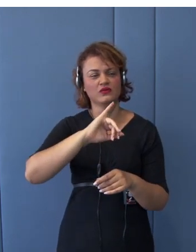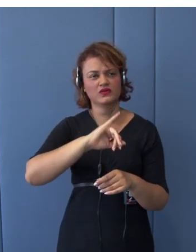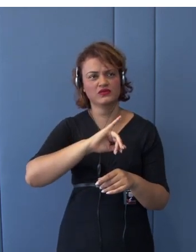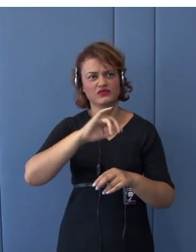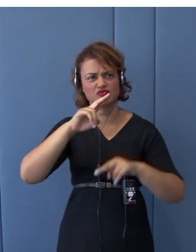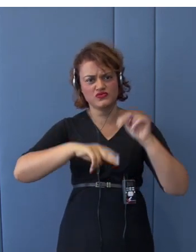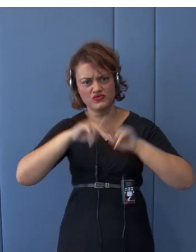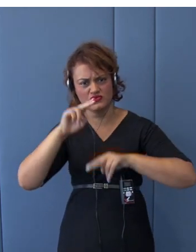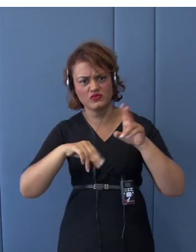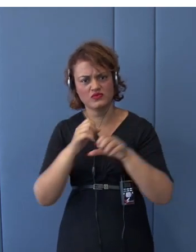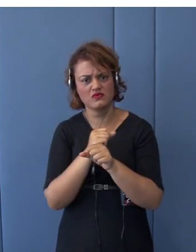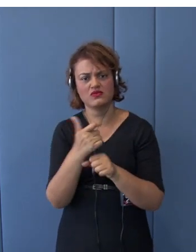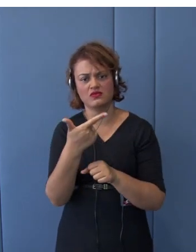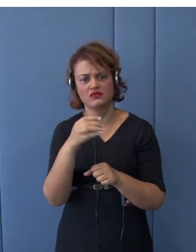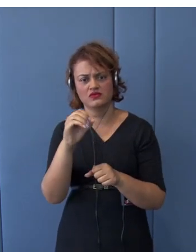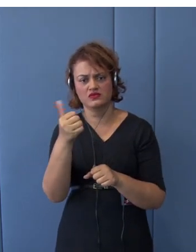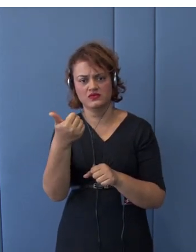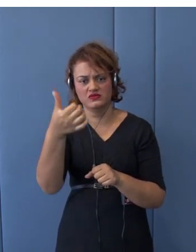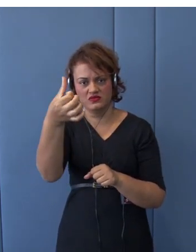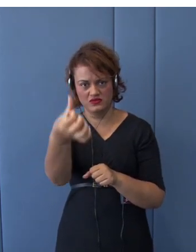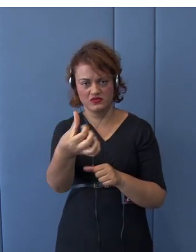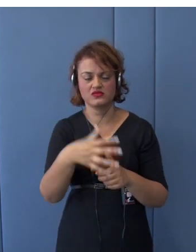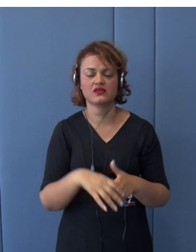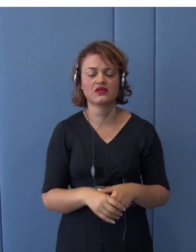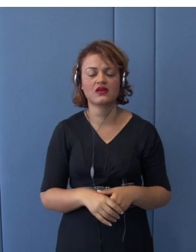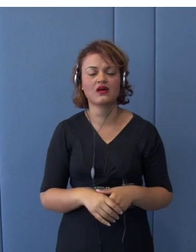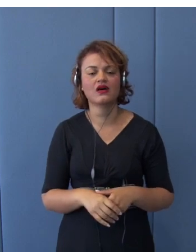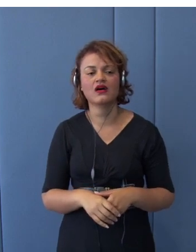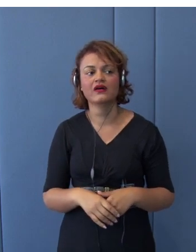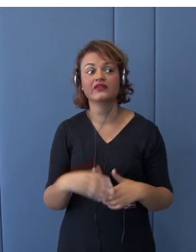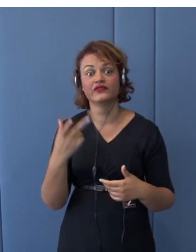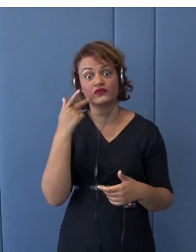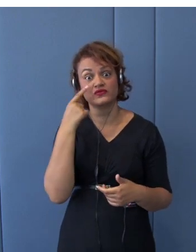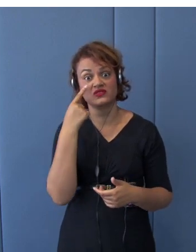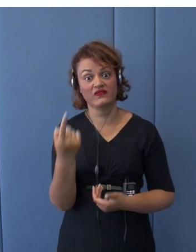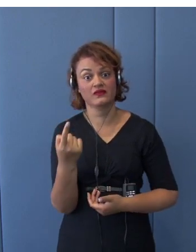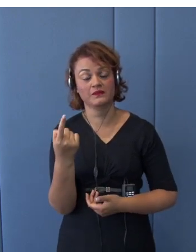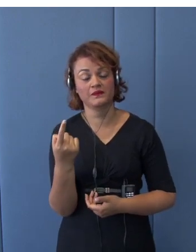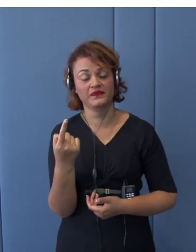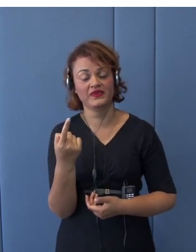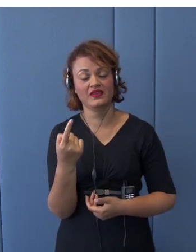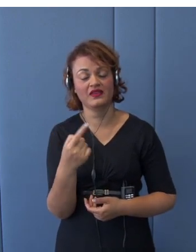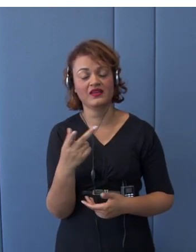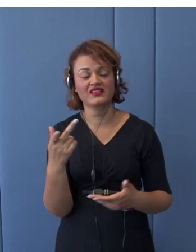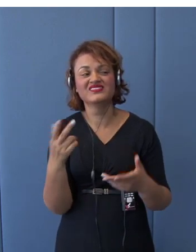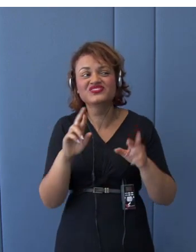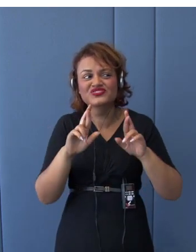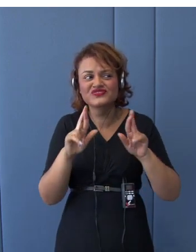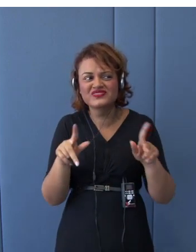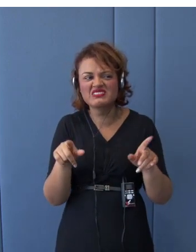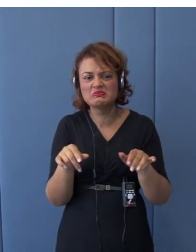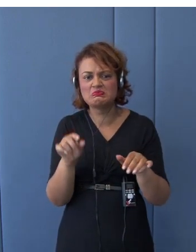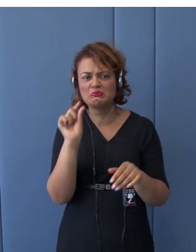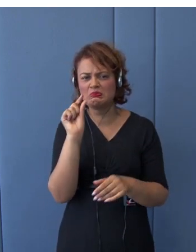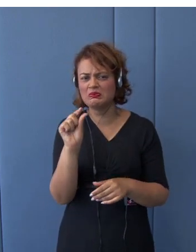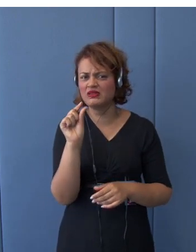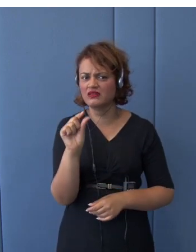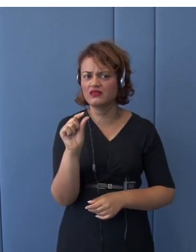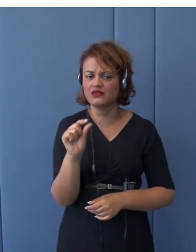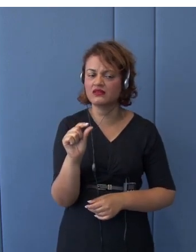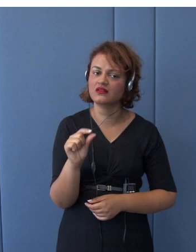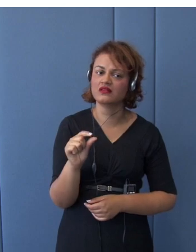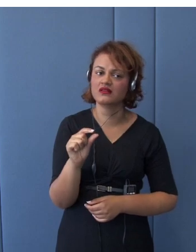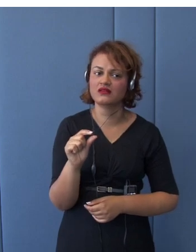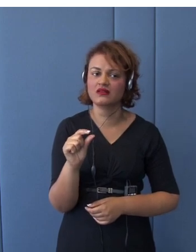3%, very tiny difference, those voters for leaving European Union prevailed. Those voters